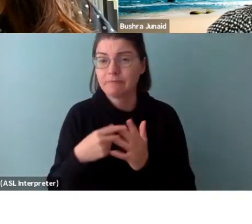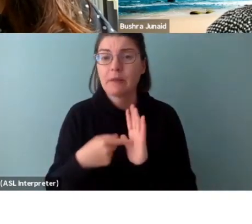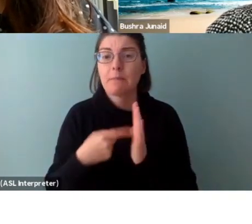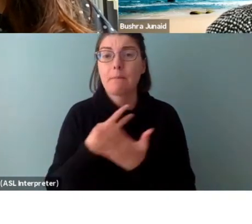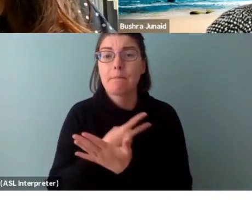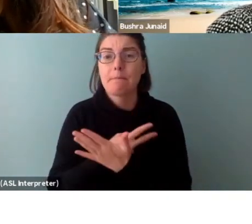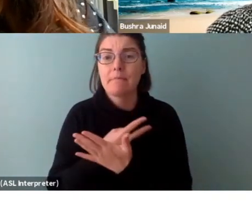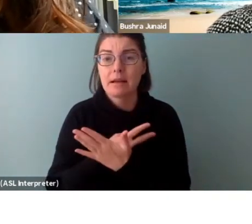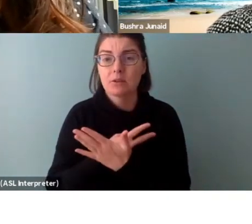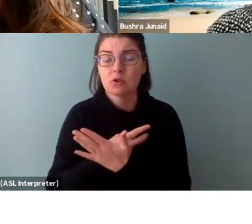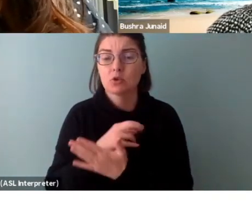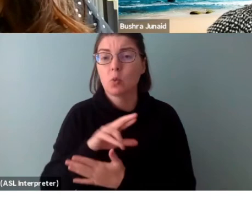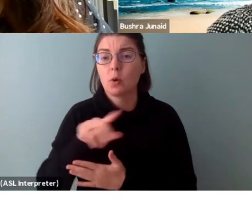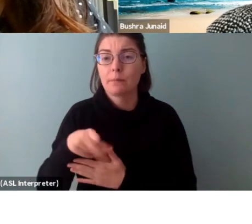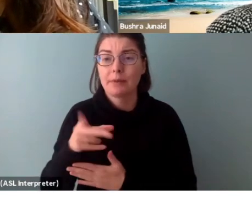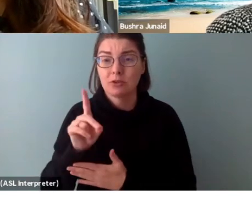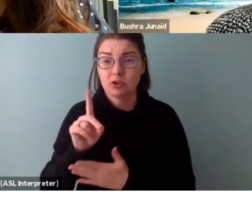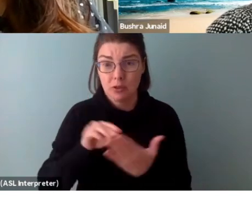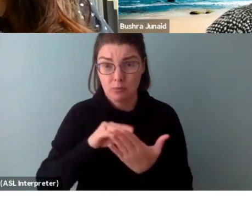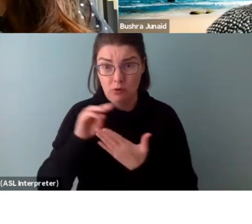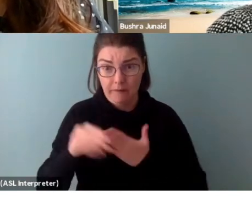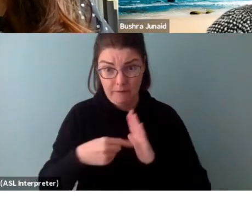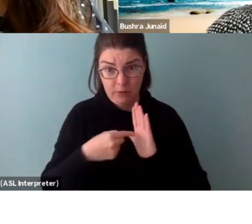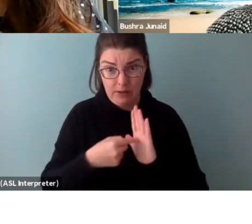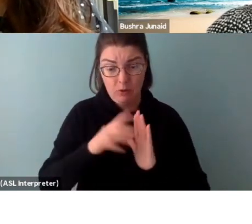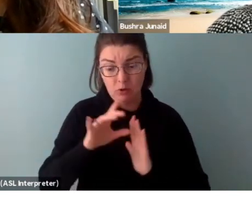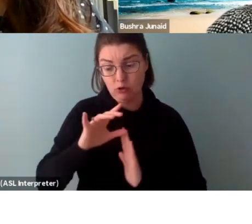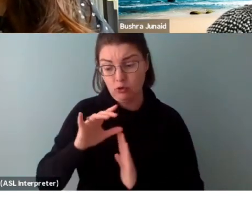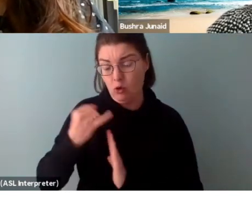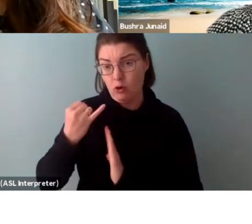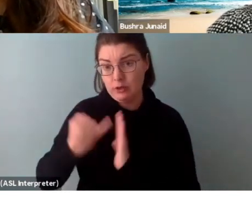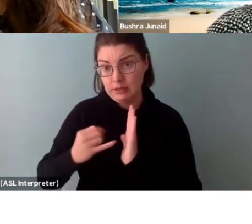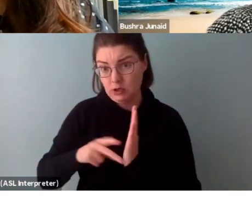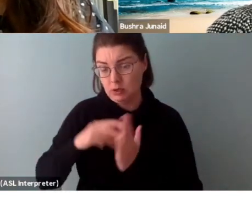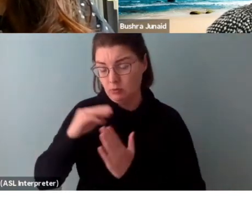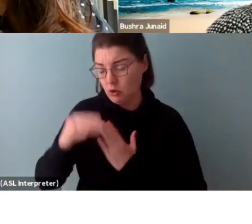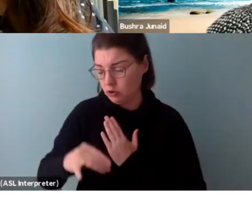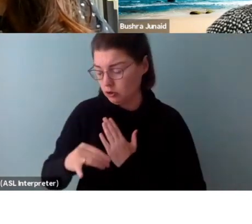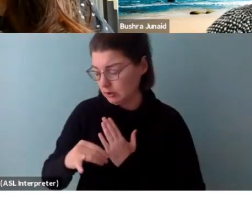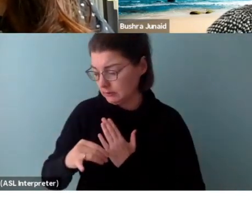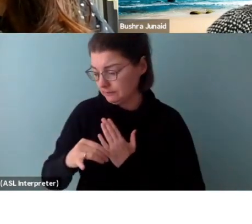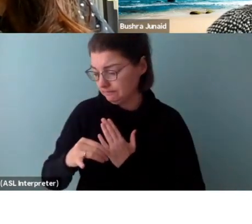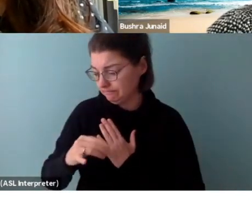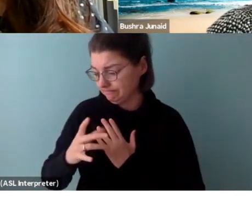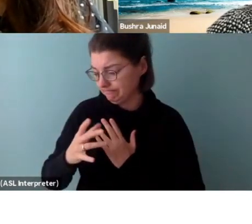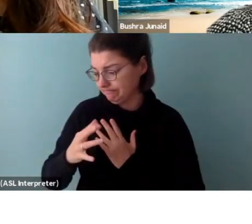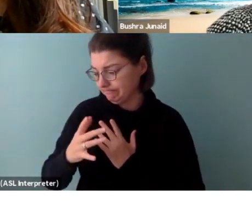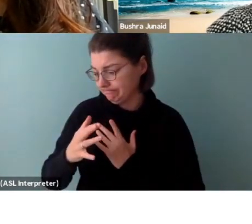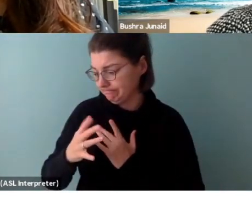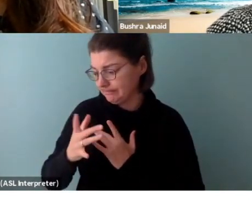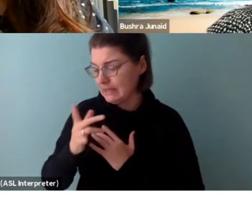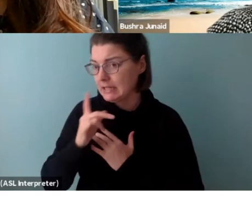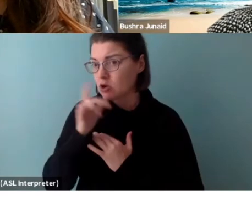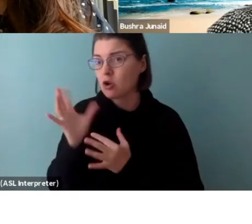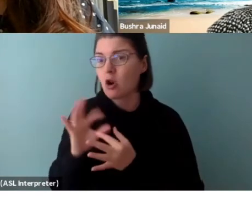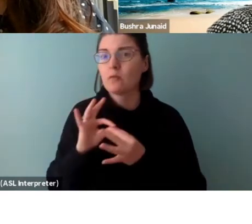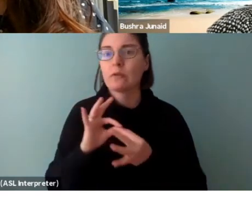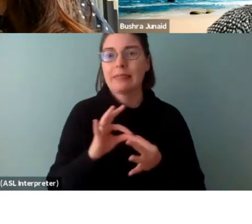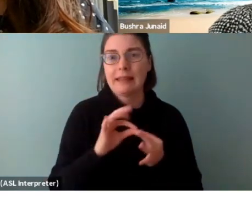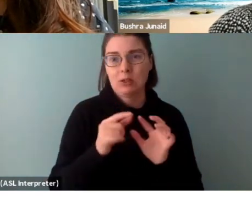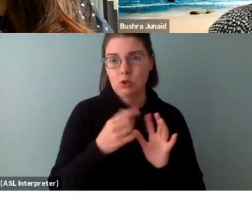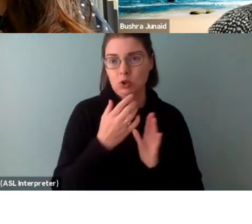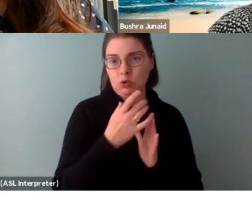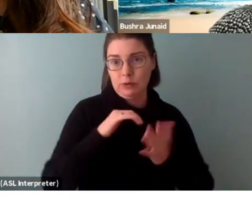program or a PhD program, for example, and your artistic practice is not related to your course of